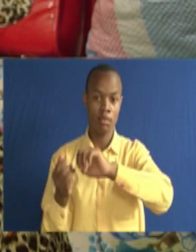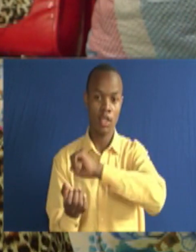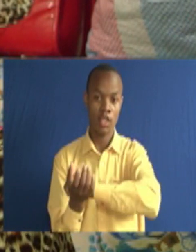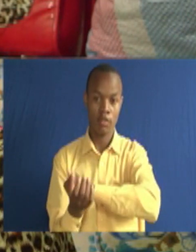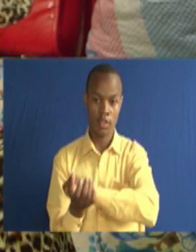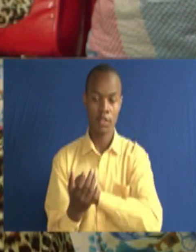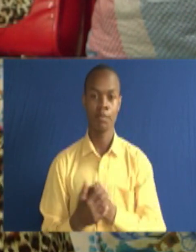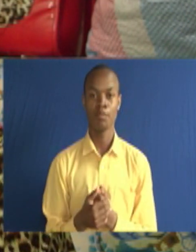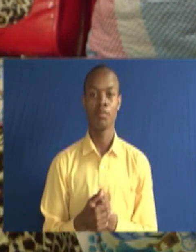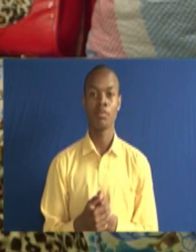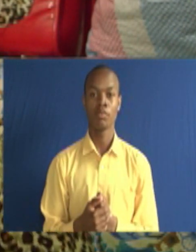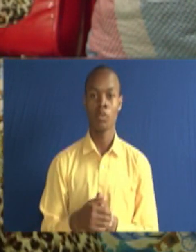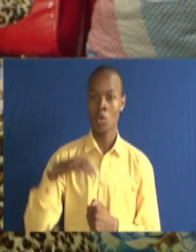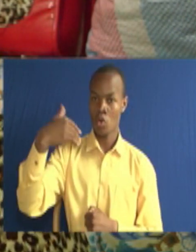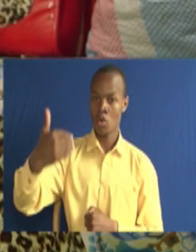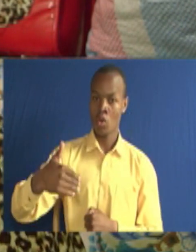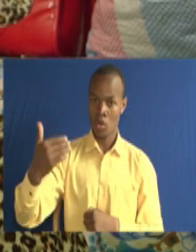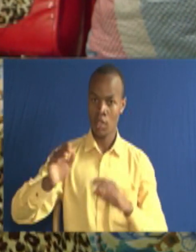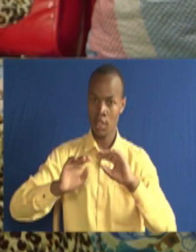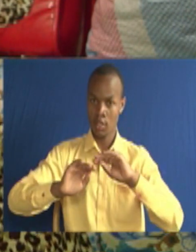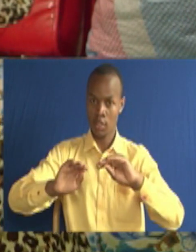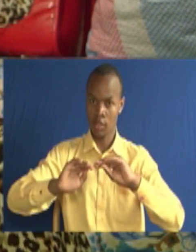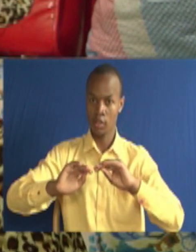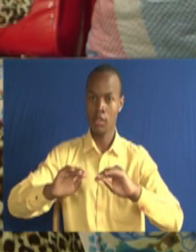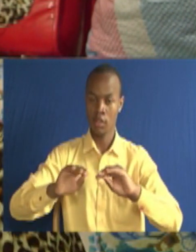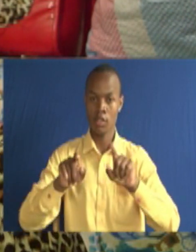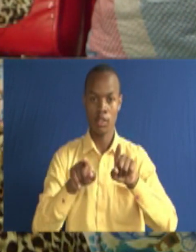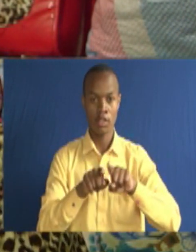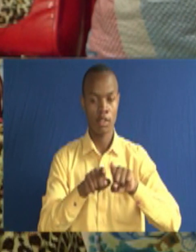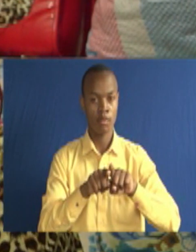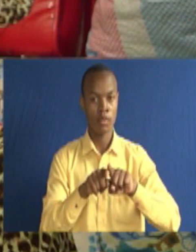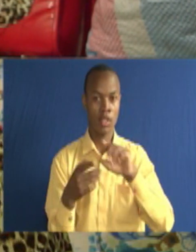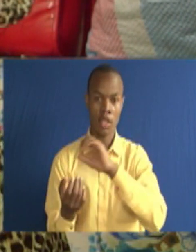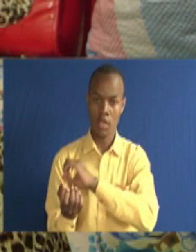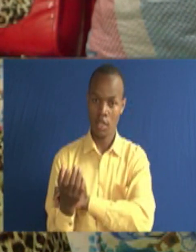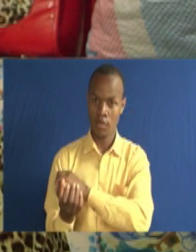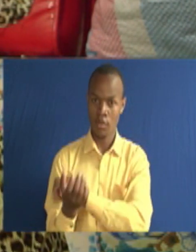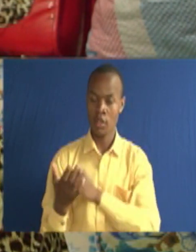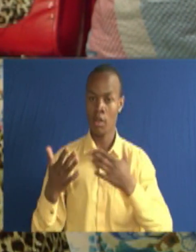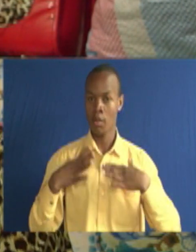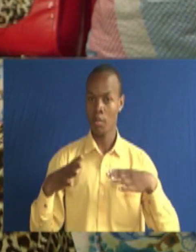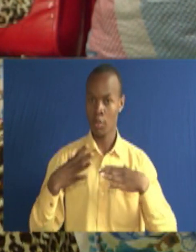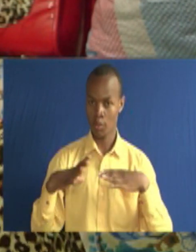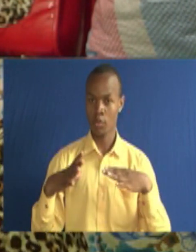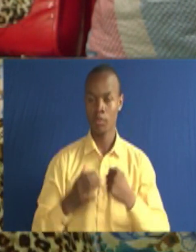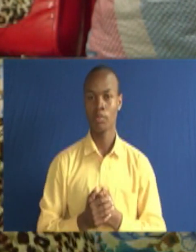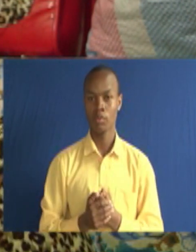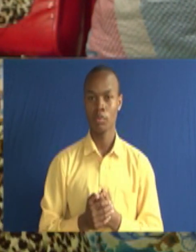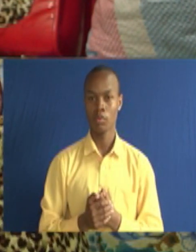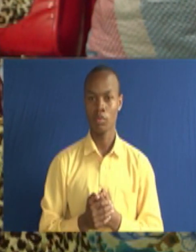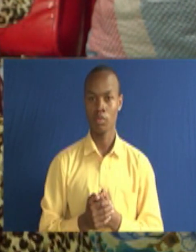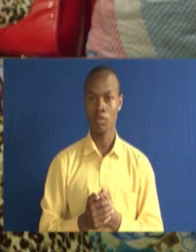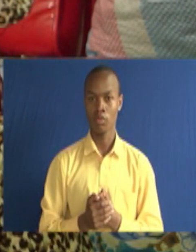teaching, I'm able to guide and counsel people out there and